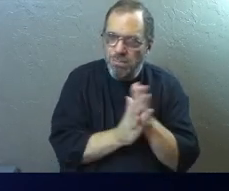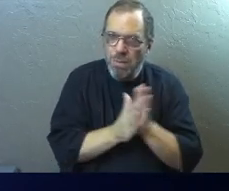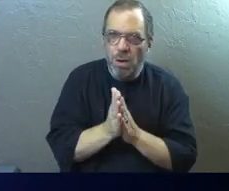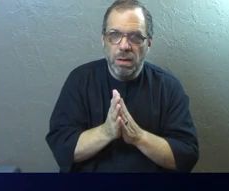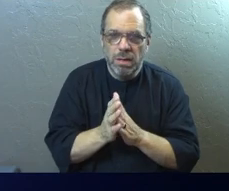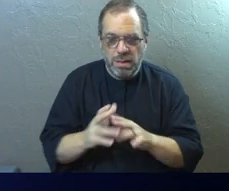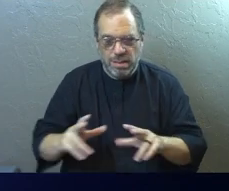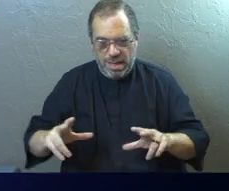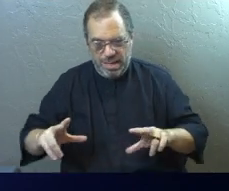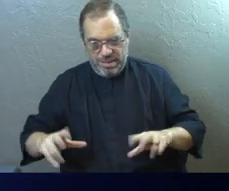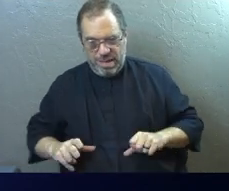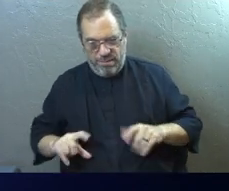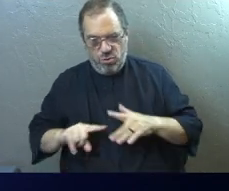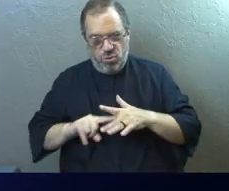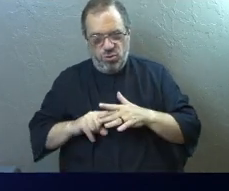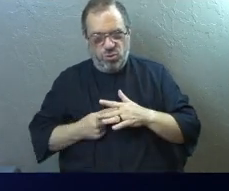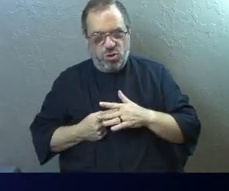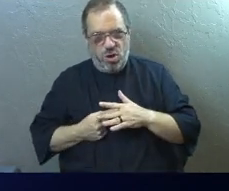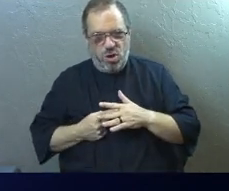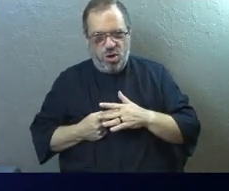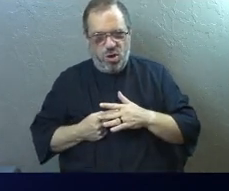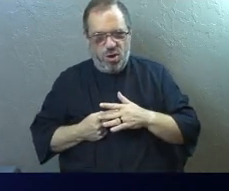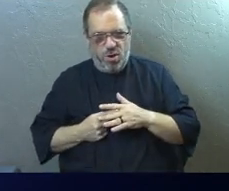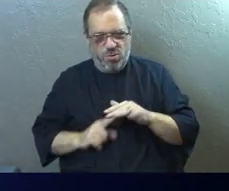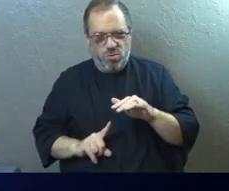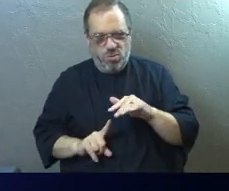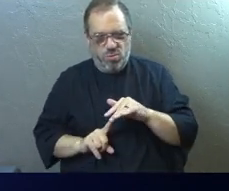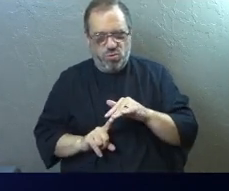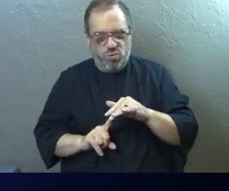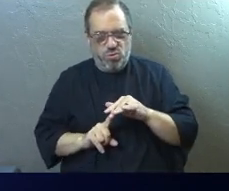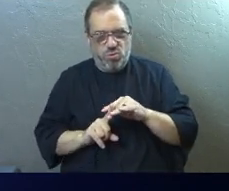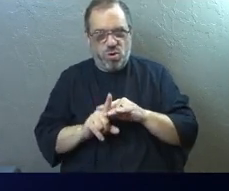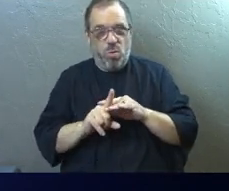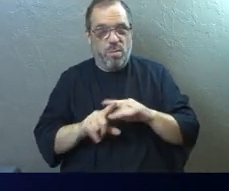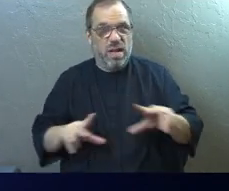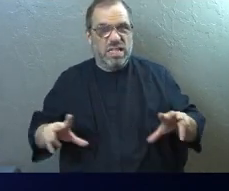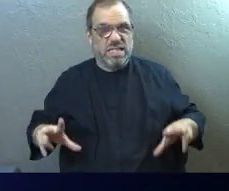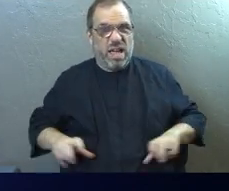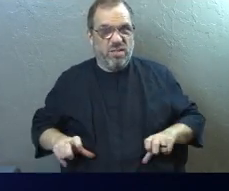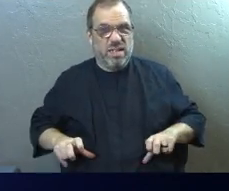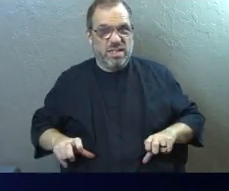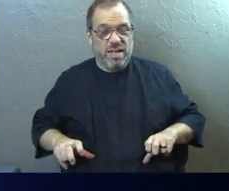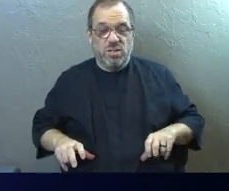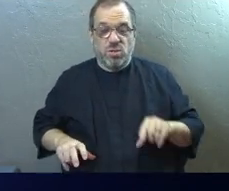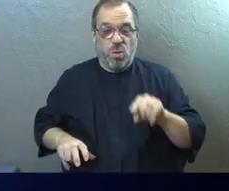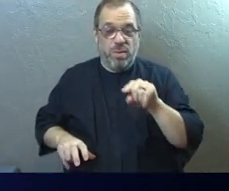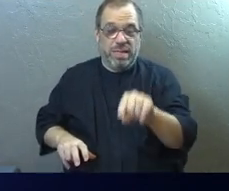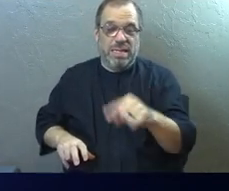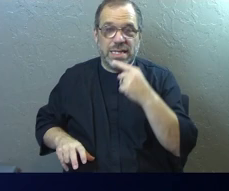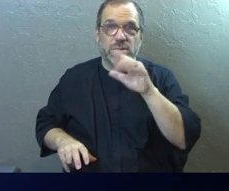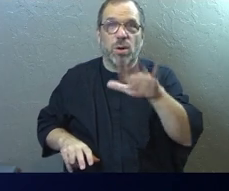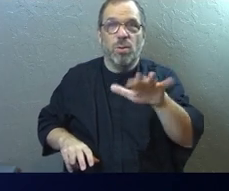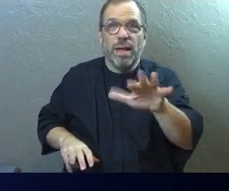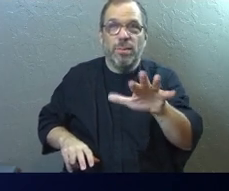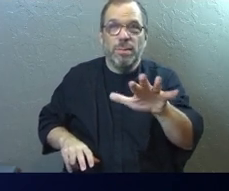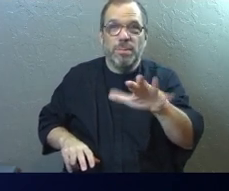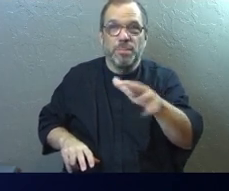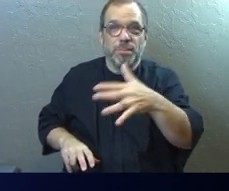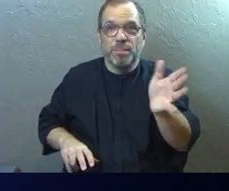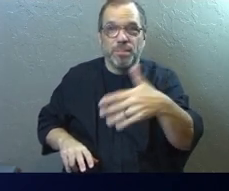Because selfishness would start to worm its way in, wouldn't it? So what he says is, okay,